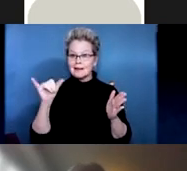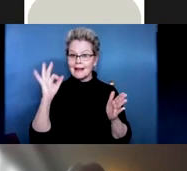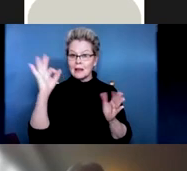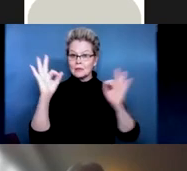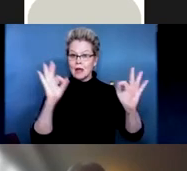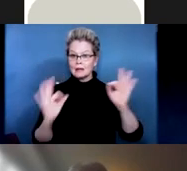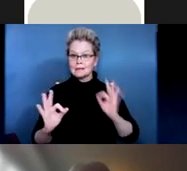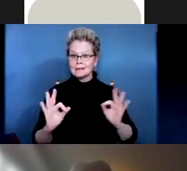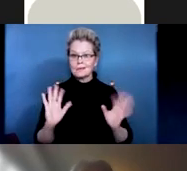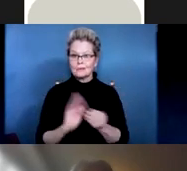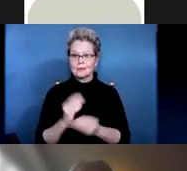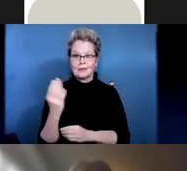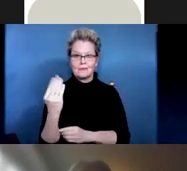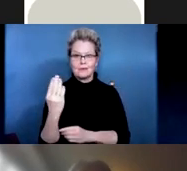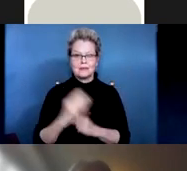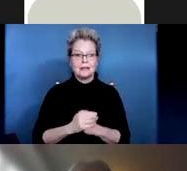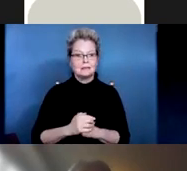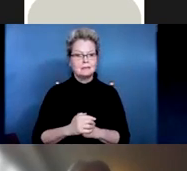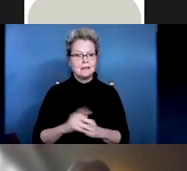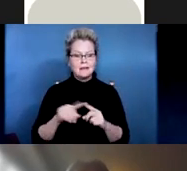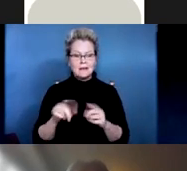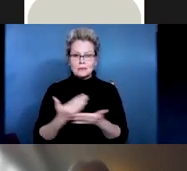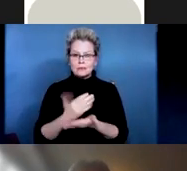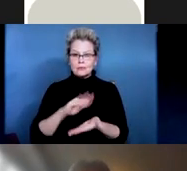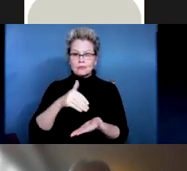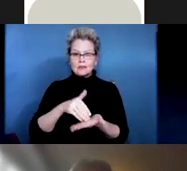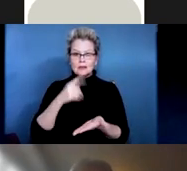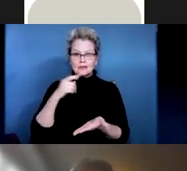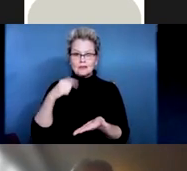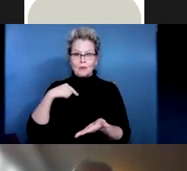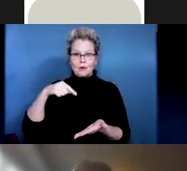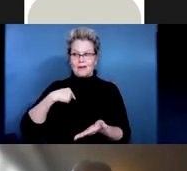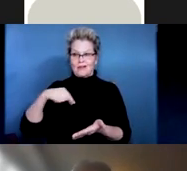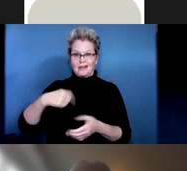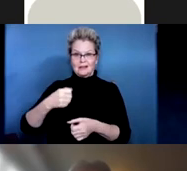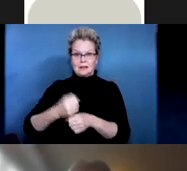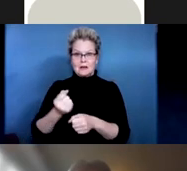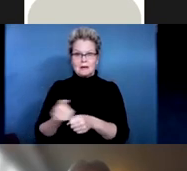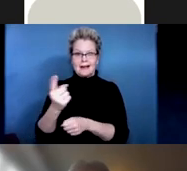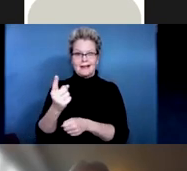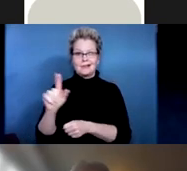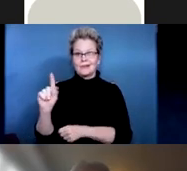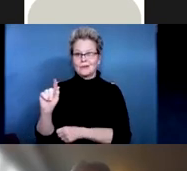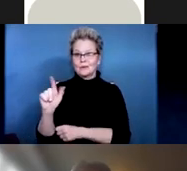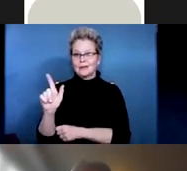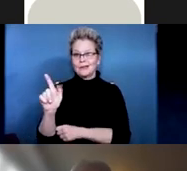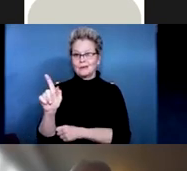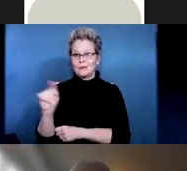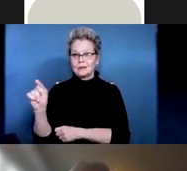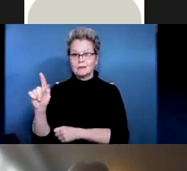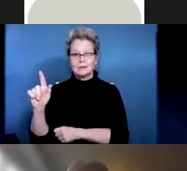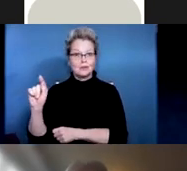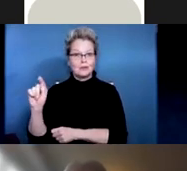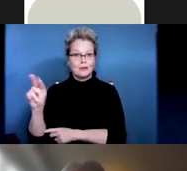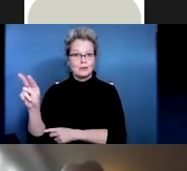these are the new centers for 2021 to 2026. They're 14 in all.